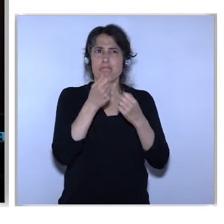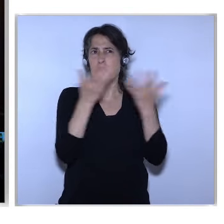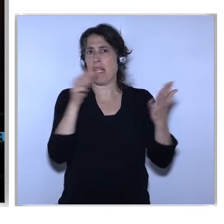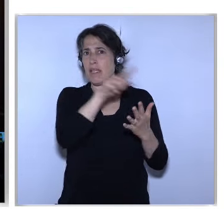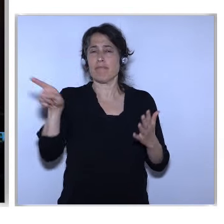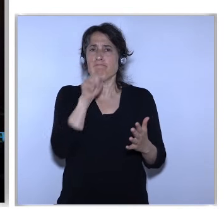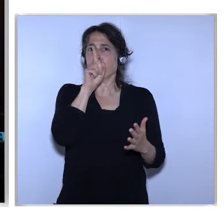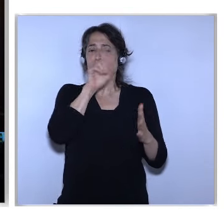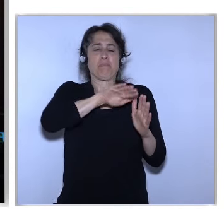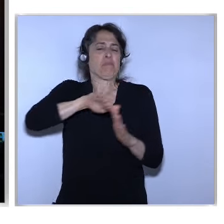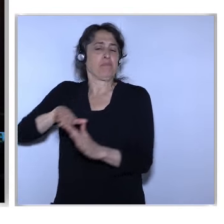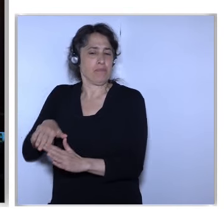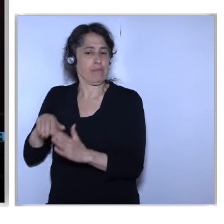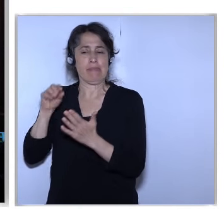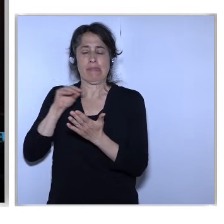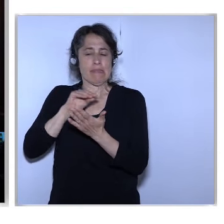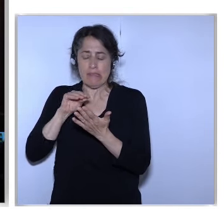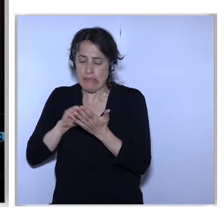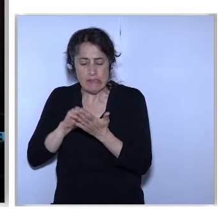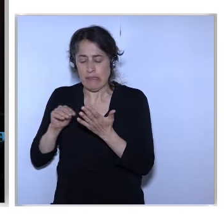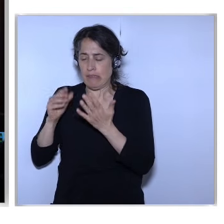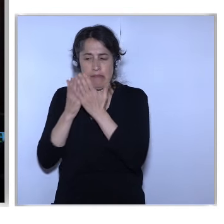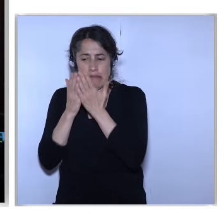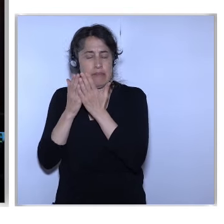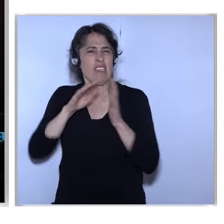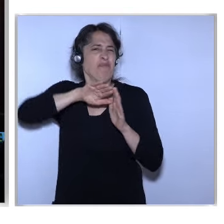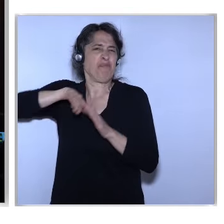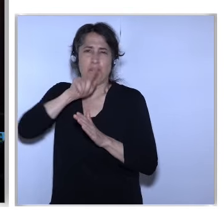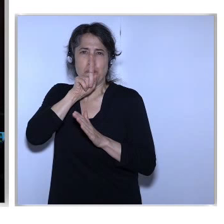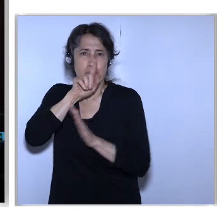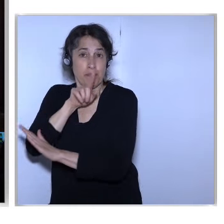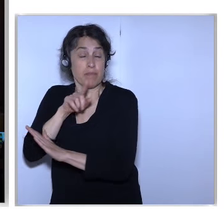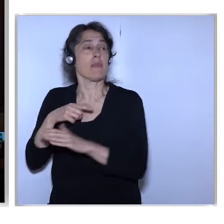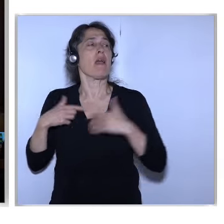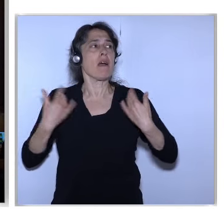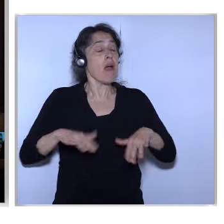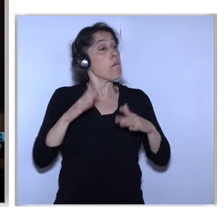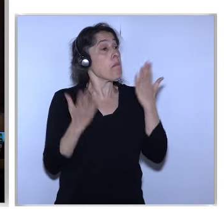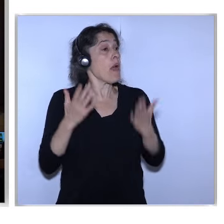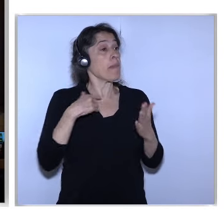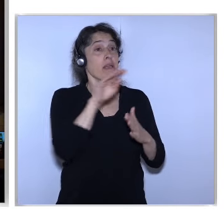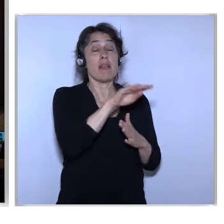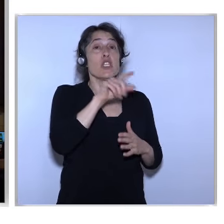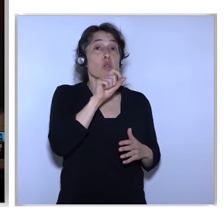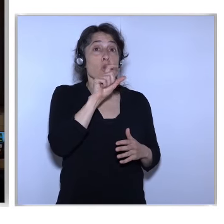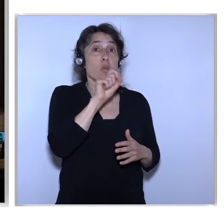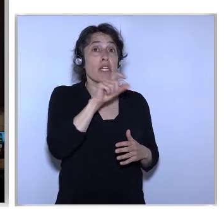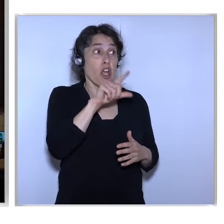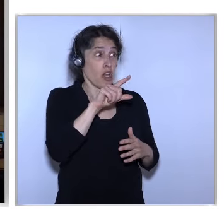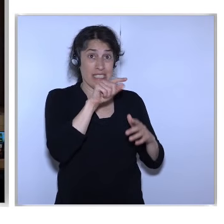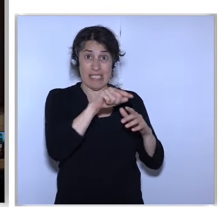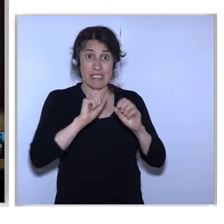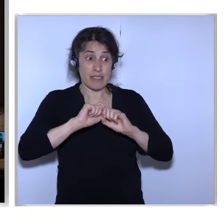Was Wondering First Whether We Had Any Questions From Twitter On This Twitter Meister So I Saw